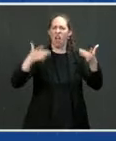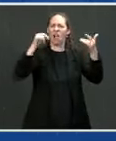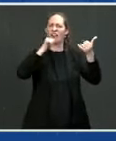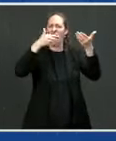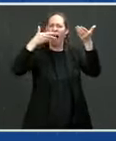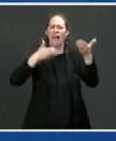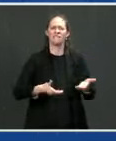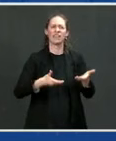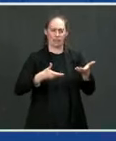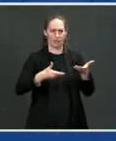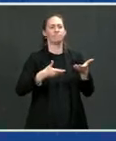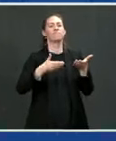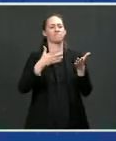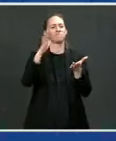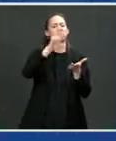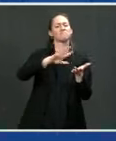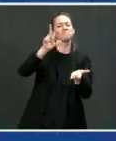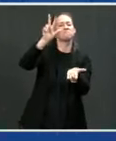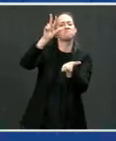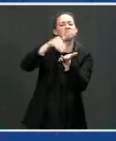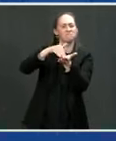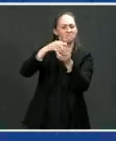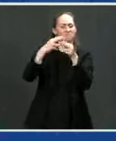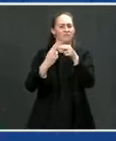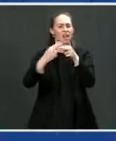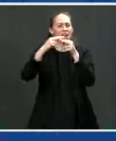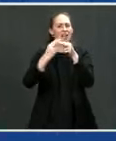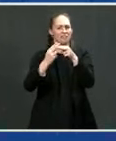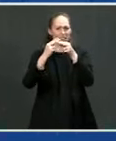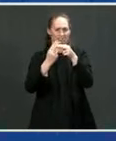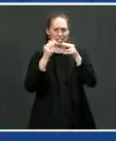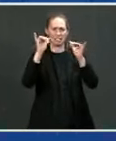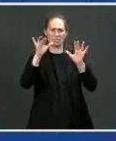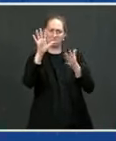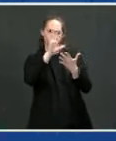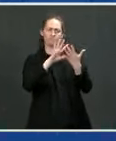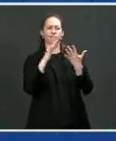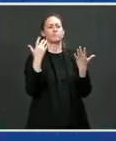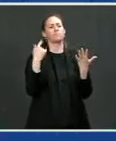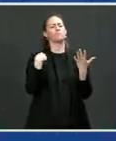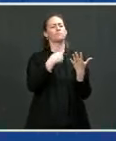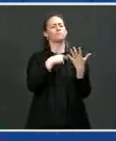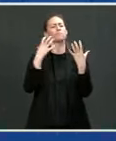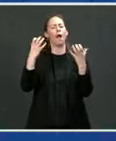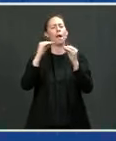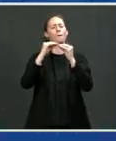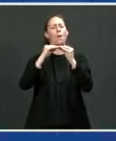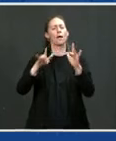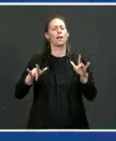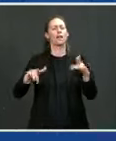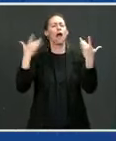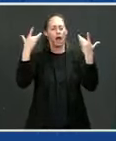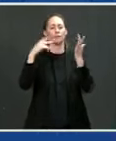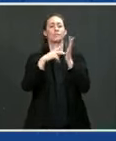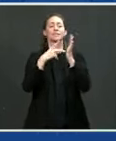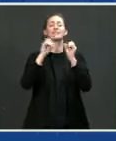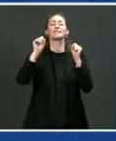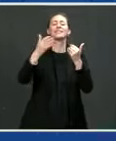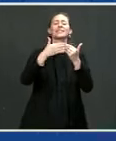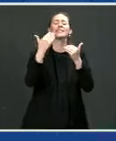diesel bus. Obviously, the benefits of that is going to give us increased range. It's going to help the efficiency of our drivetrain.